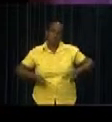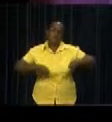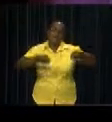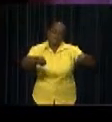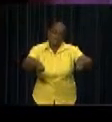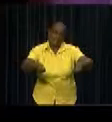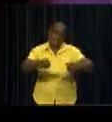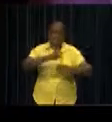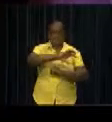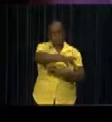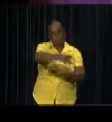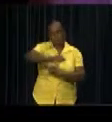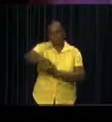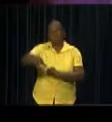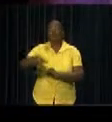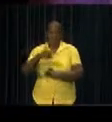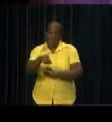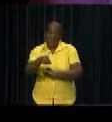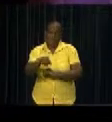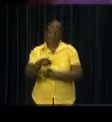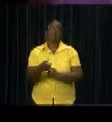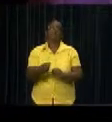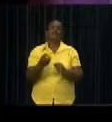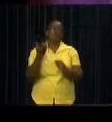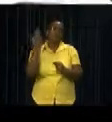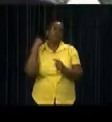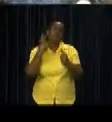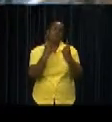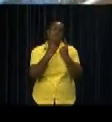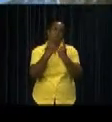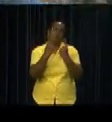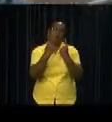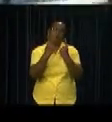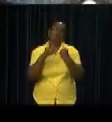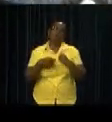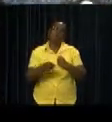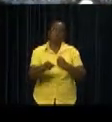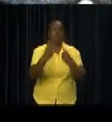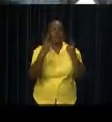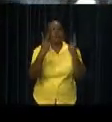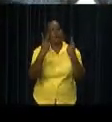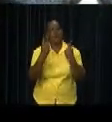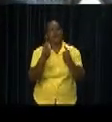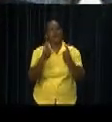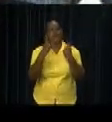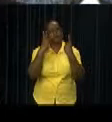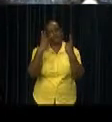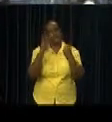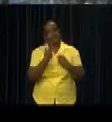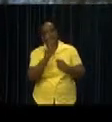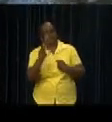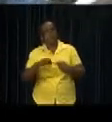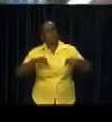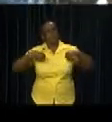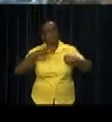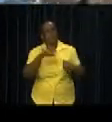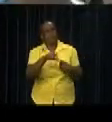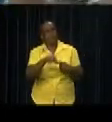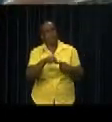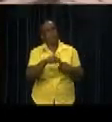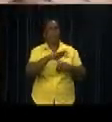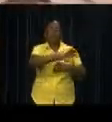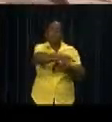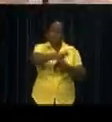has delivered goods to the local authorities of various villages. This took place on Thursday, September 12 and Friday, September